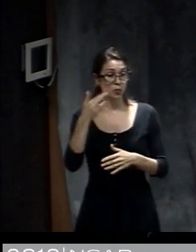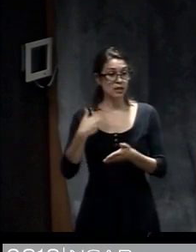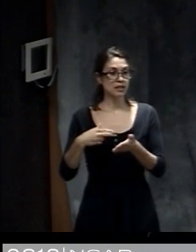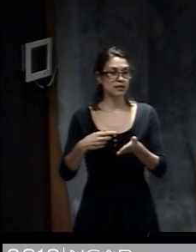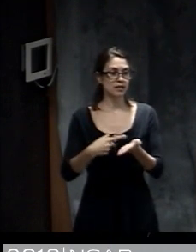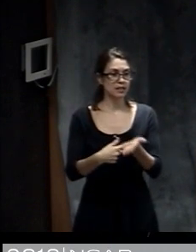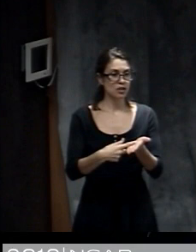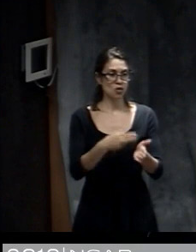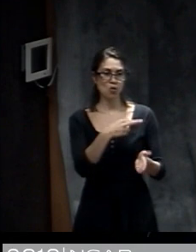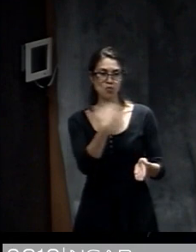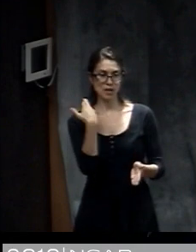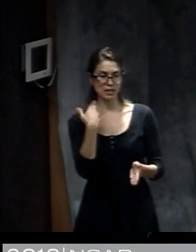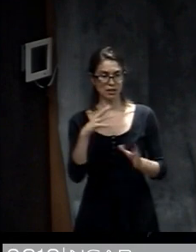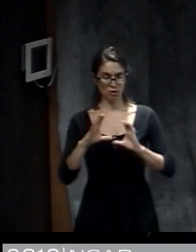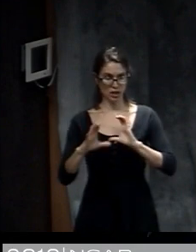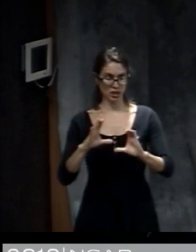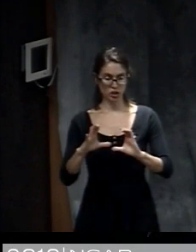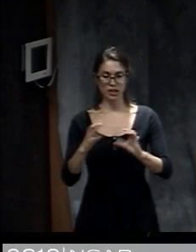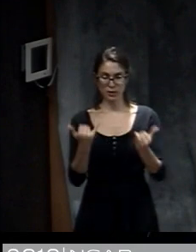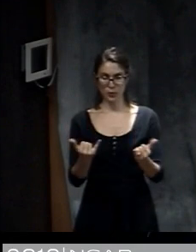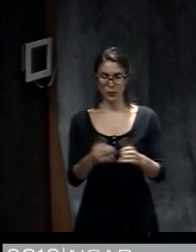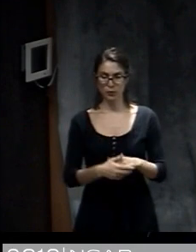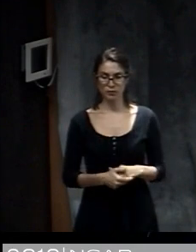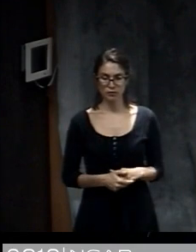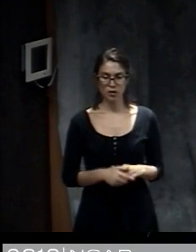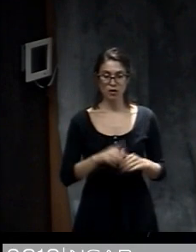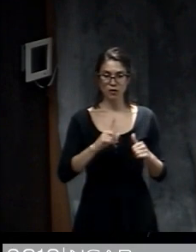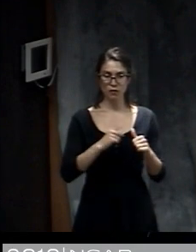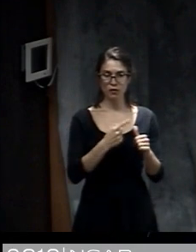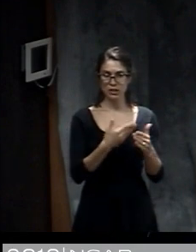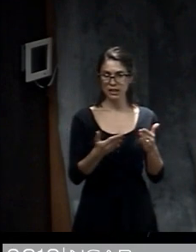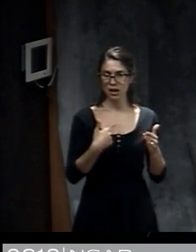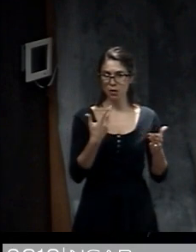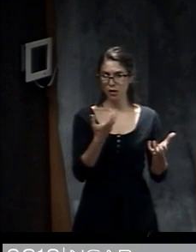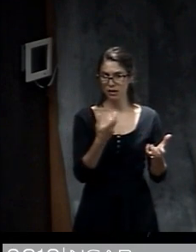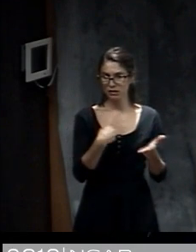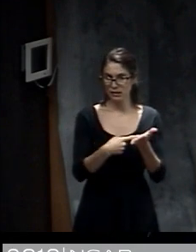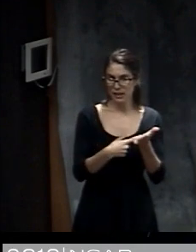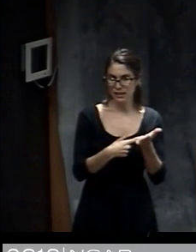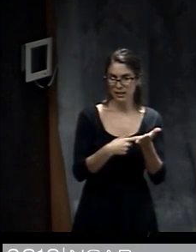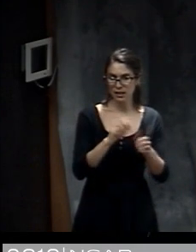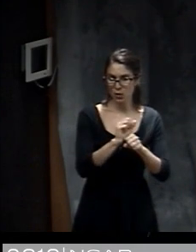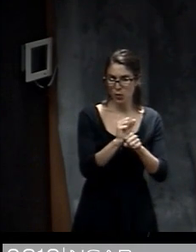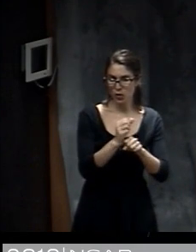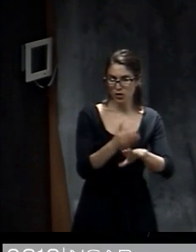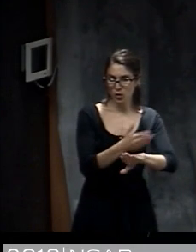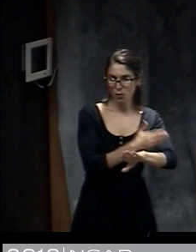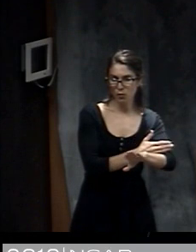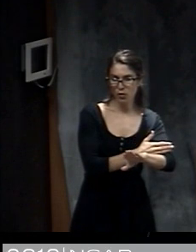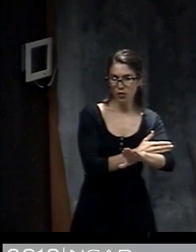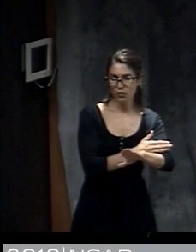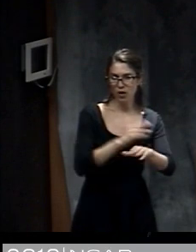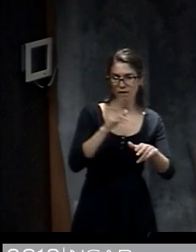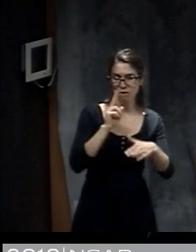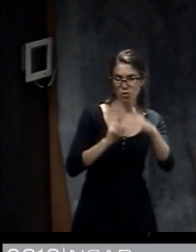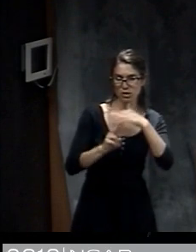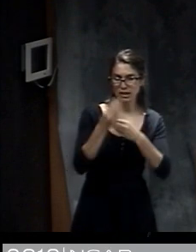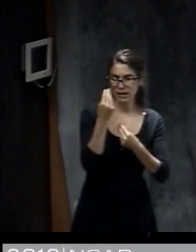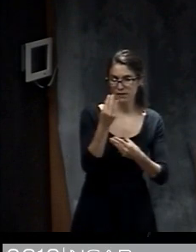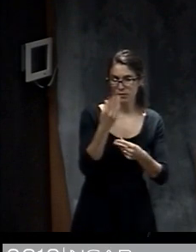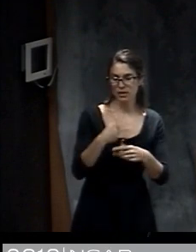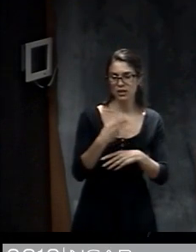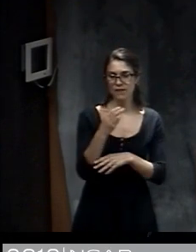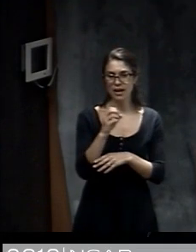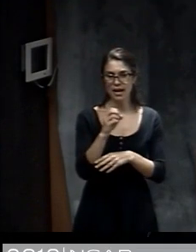the future. So the first one I'm going to talk about is work to improve forecasting and communication of hazardous conditions and impacts